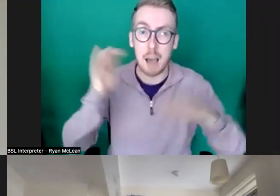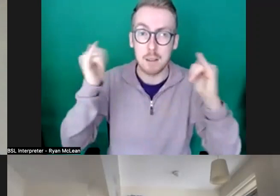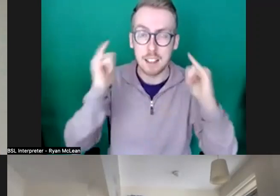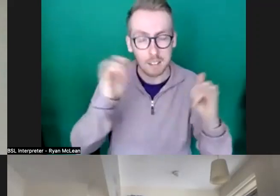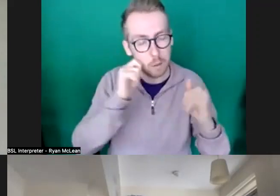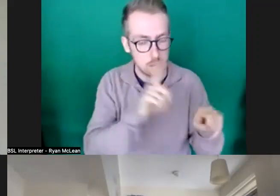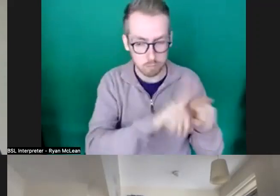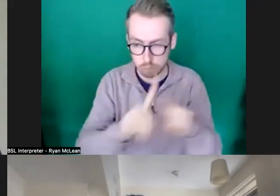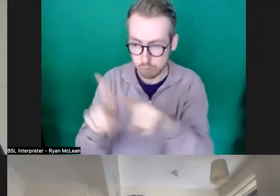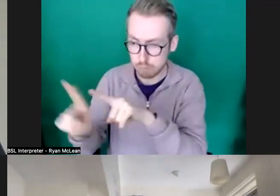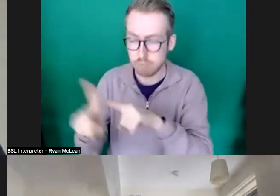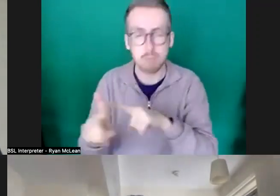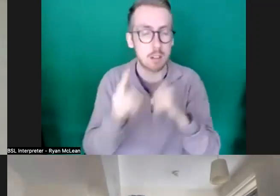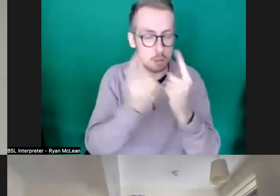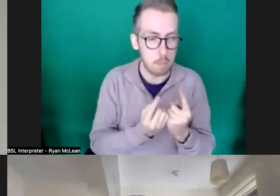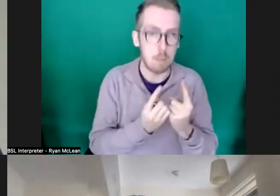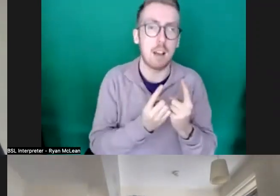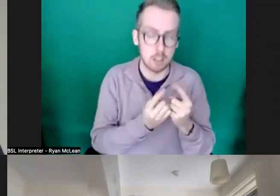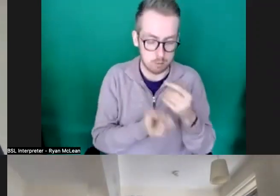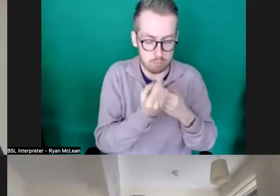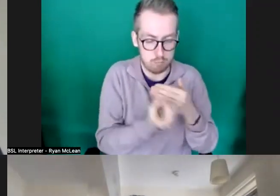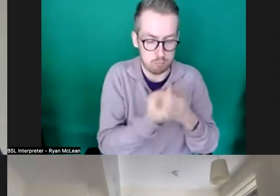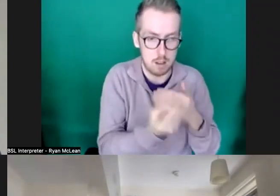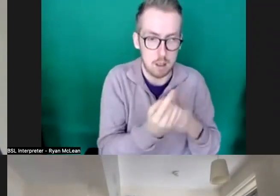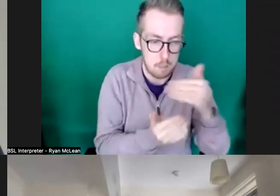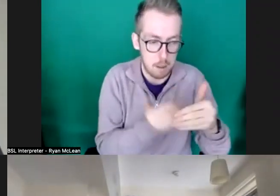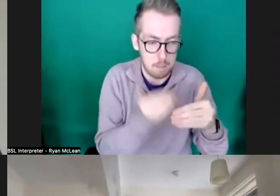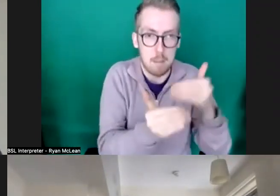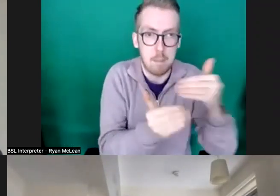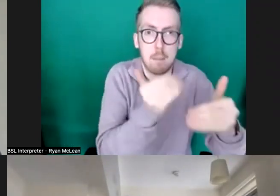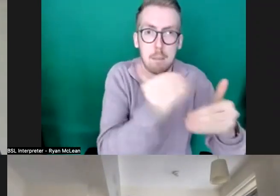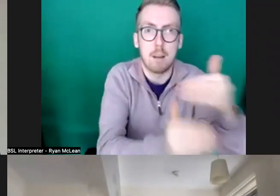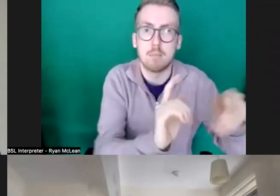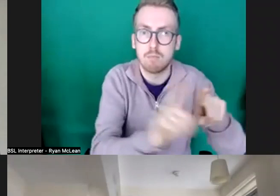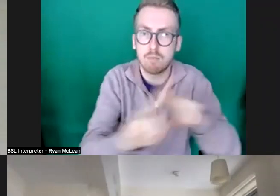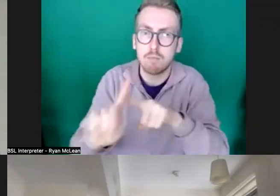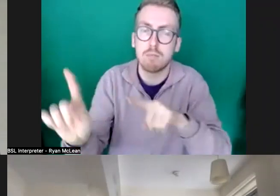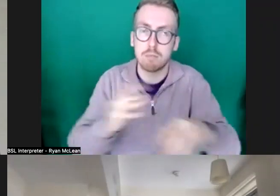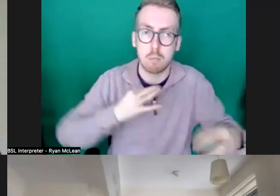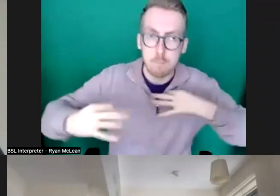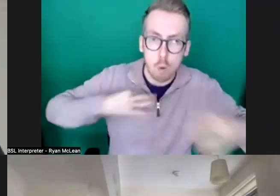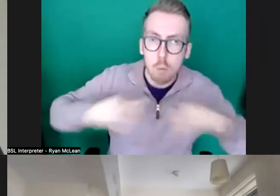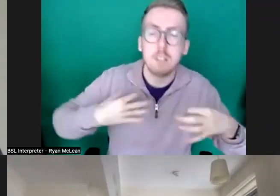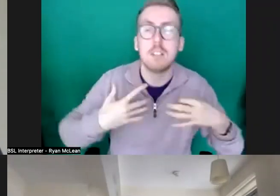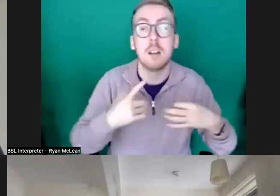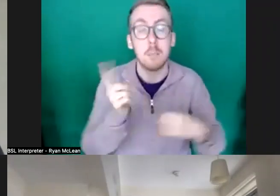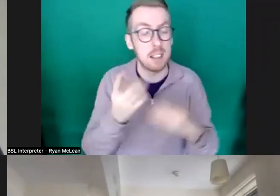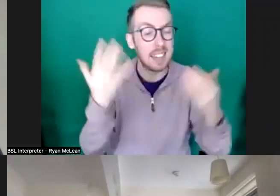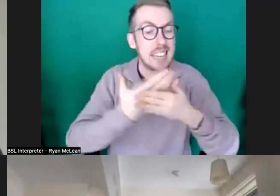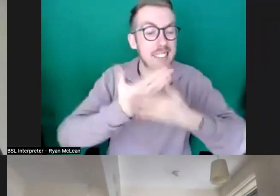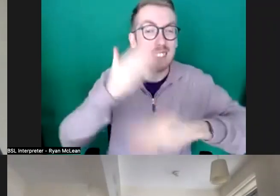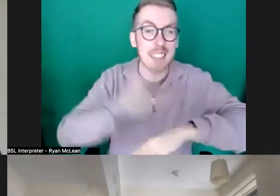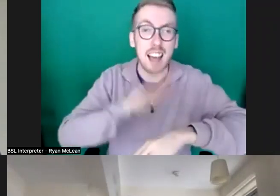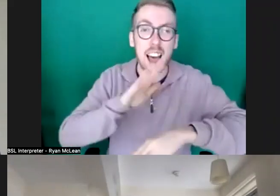pieces of work back to back to back throughout the course of the day um and then once you get to the evening time you know a lot of the daytime